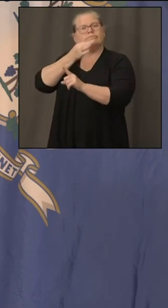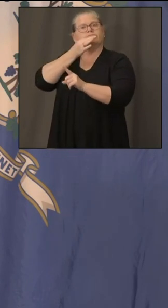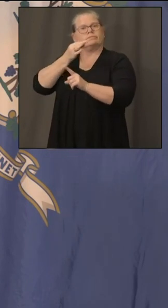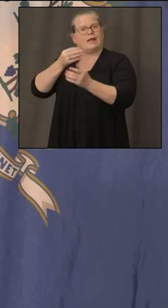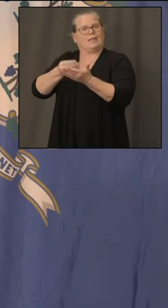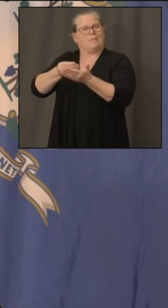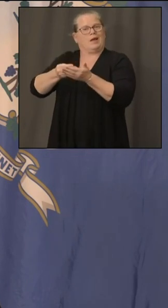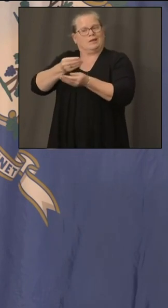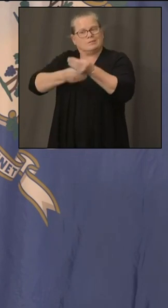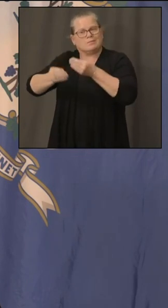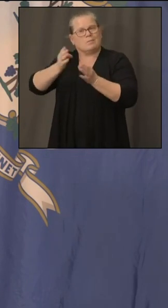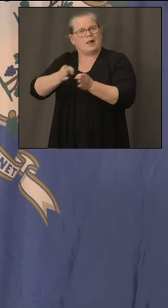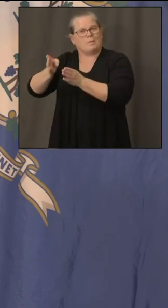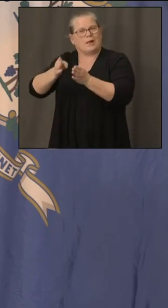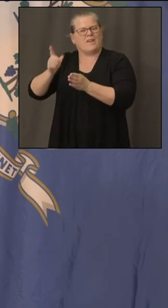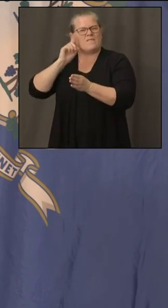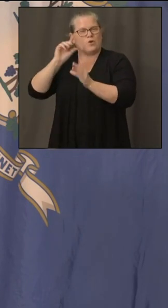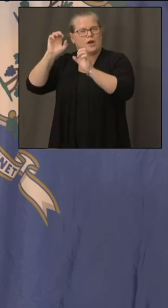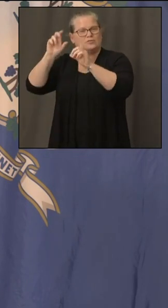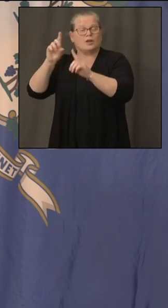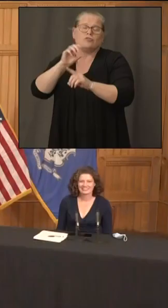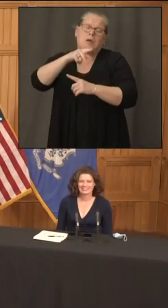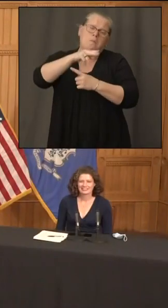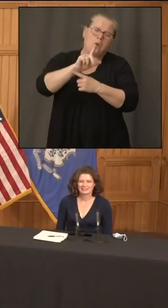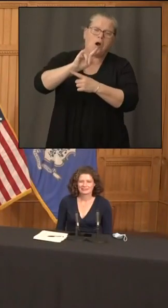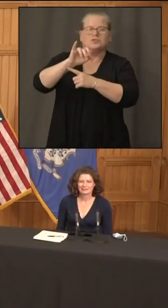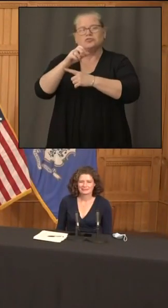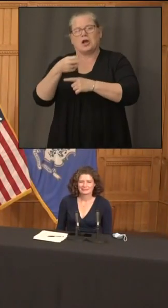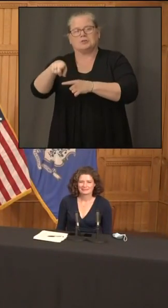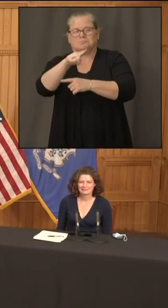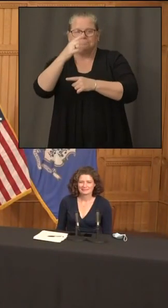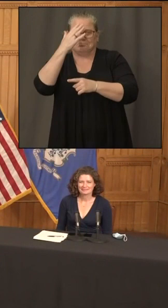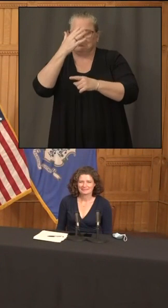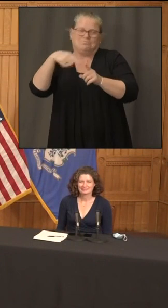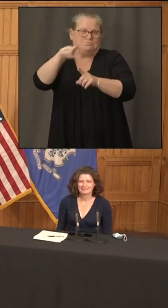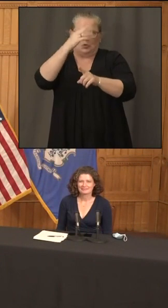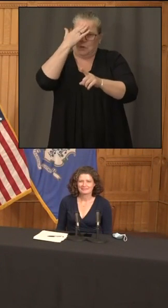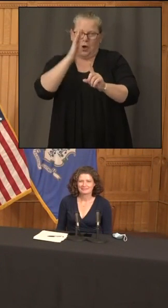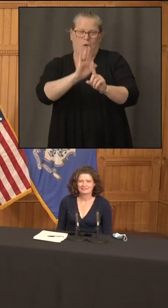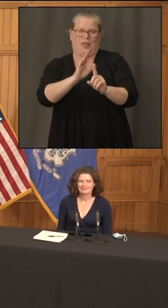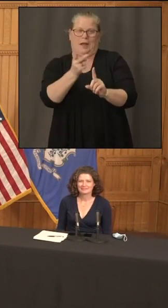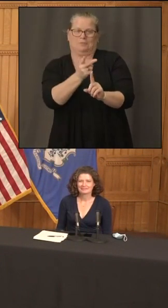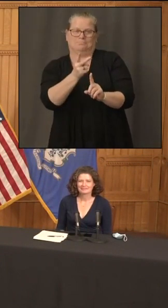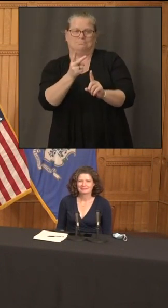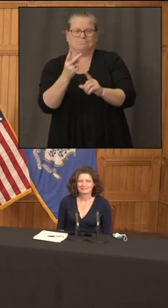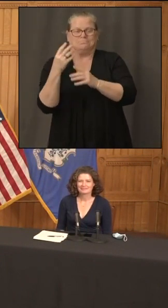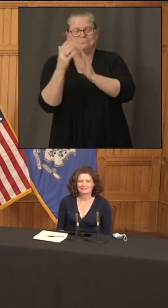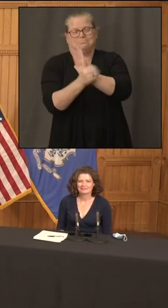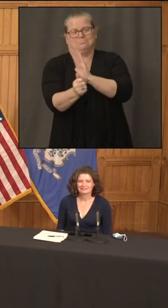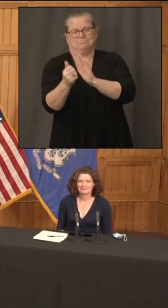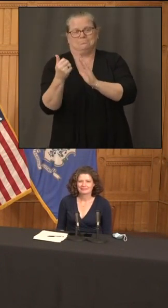paul and josh everybody knows what they do back to you max news eight